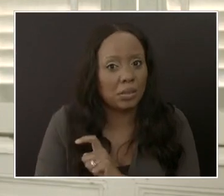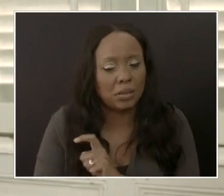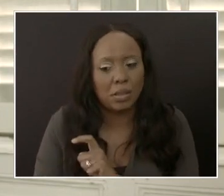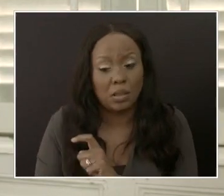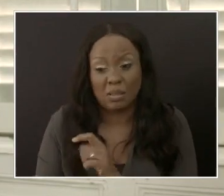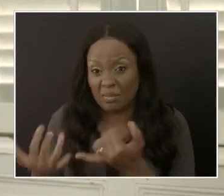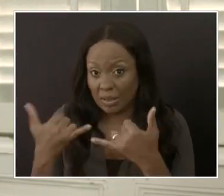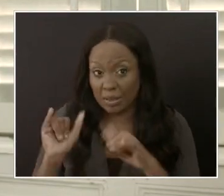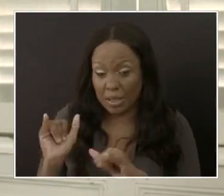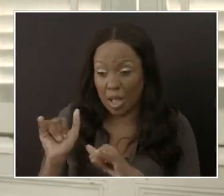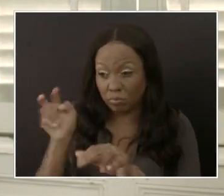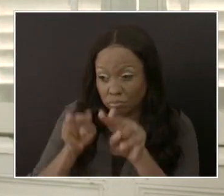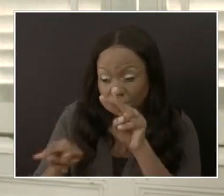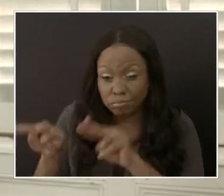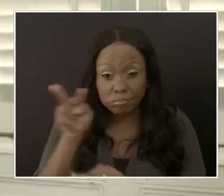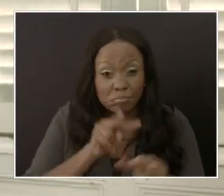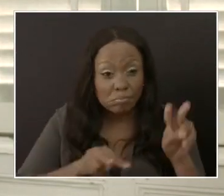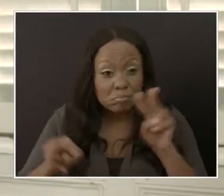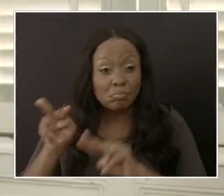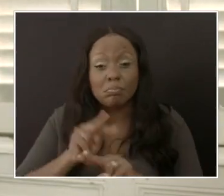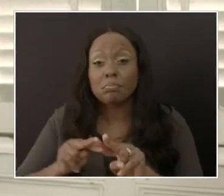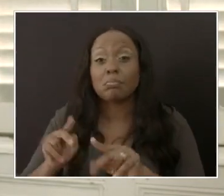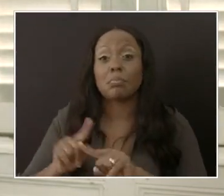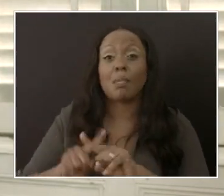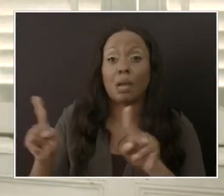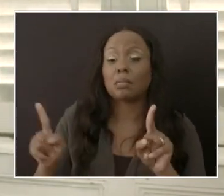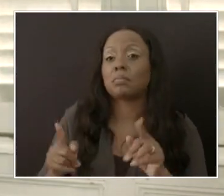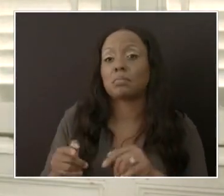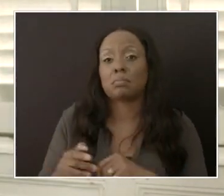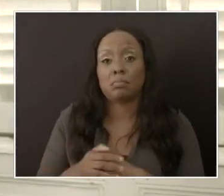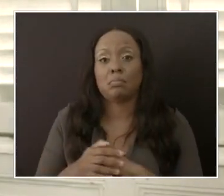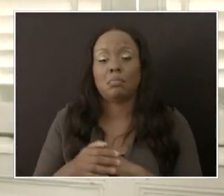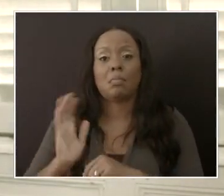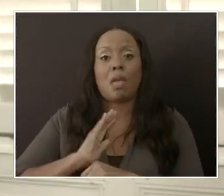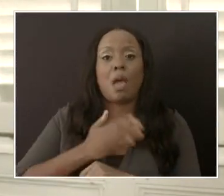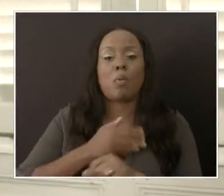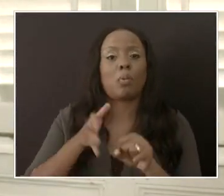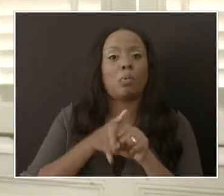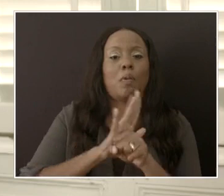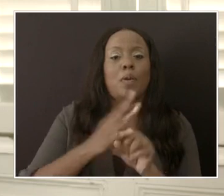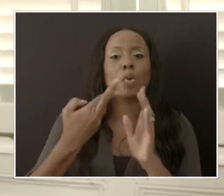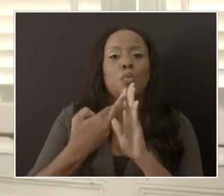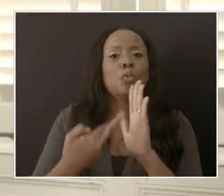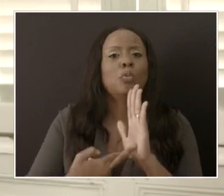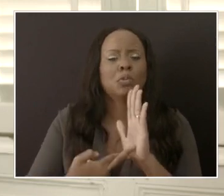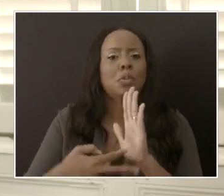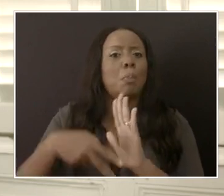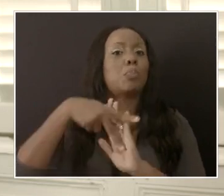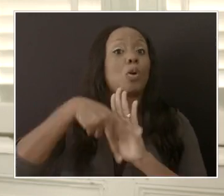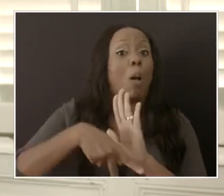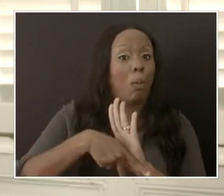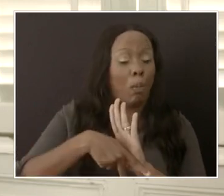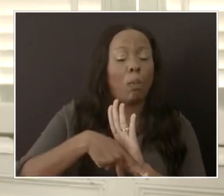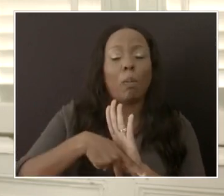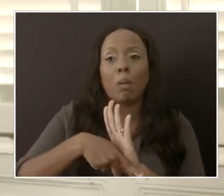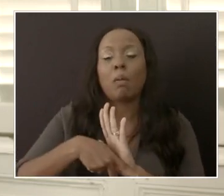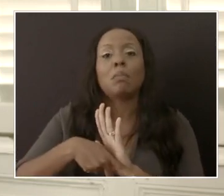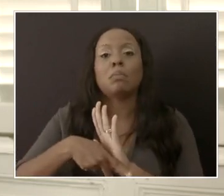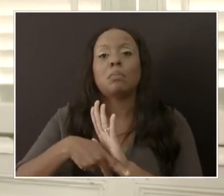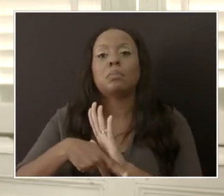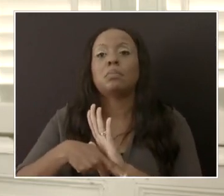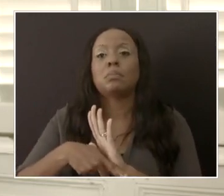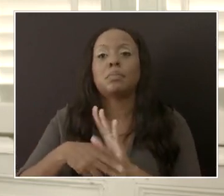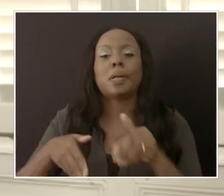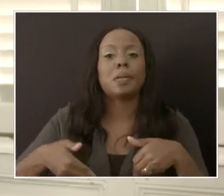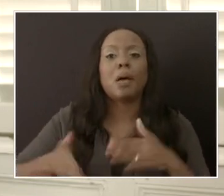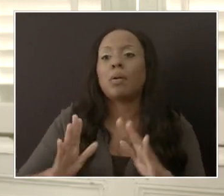However, the protocols do allow for some, some easing in terms of movement and